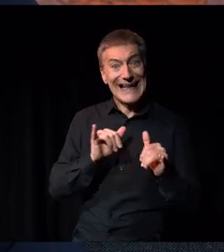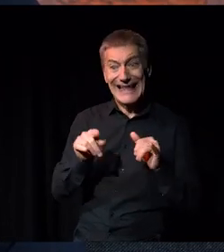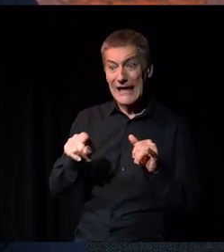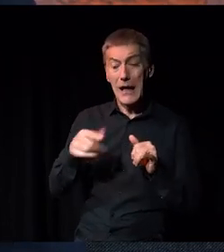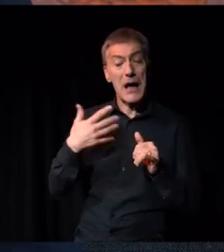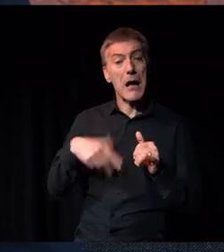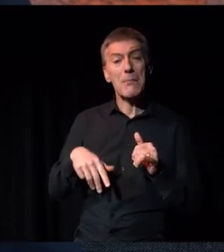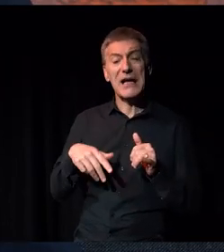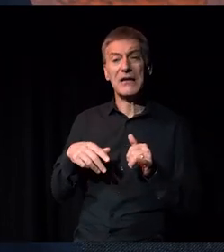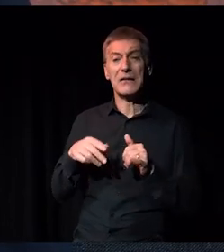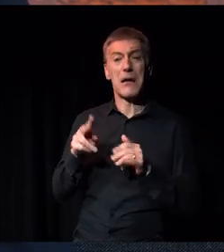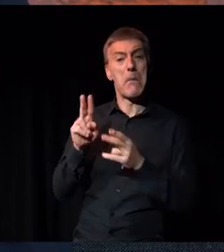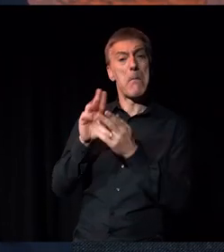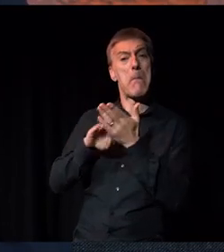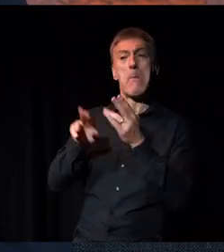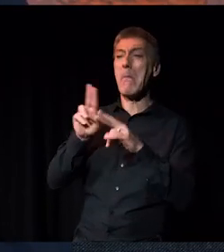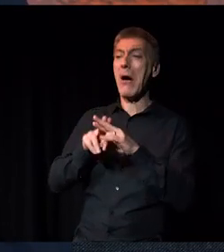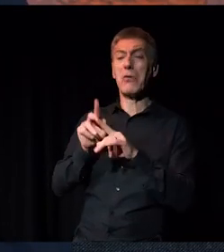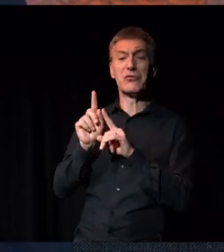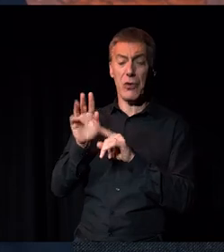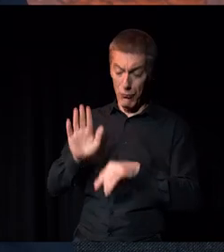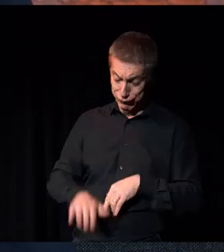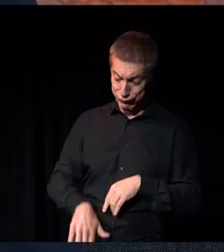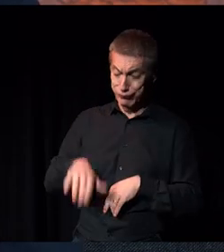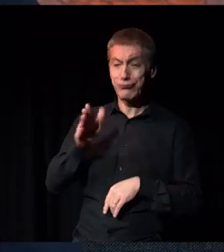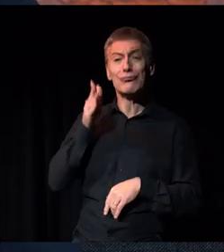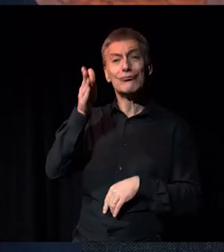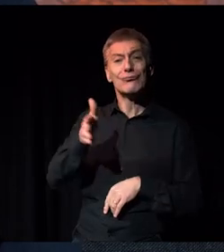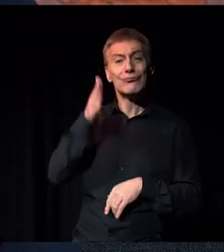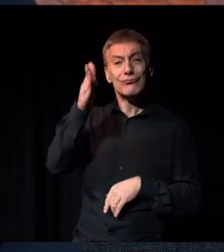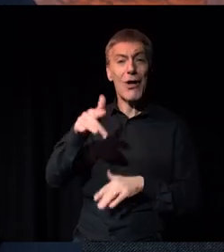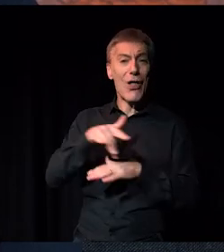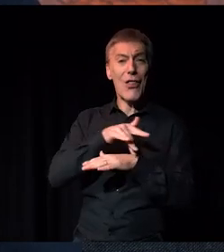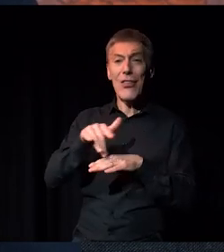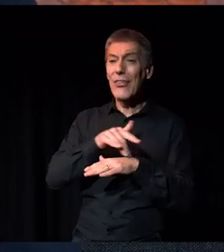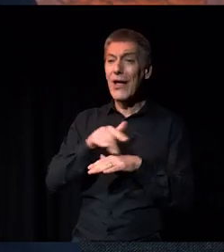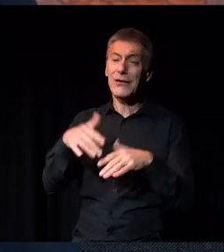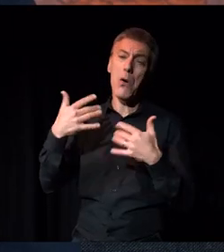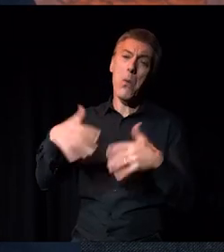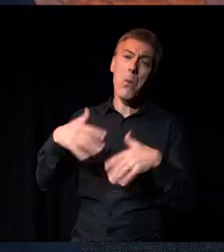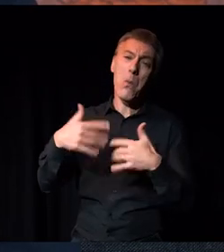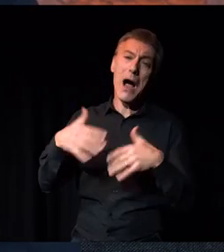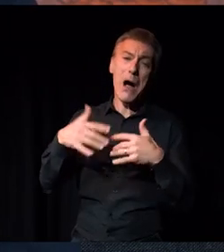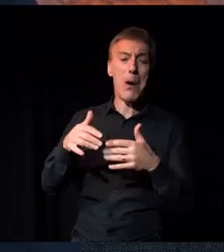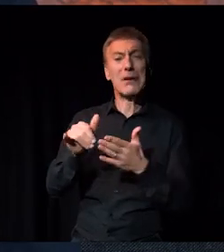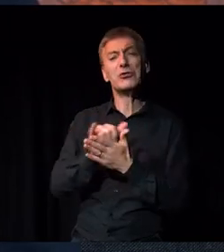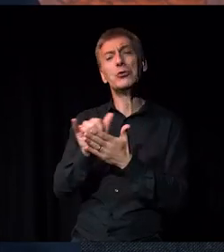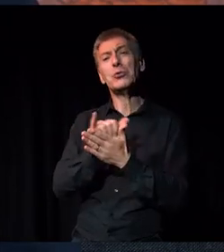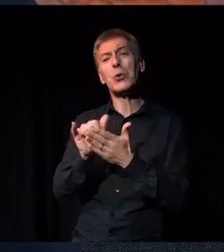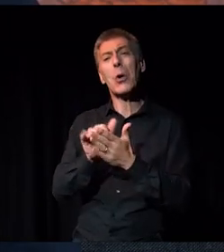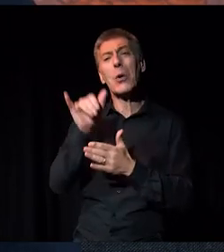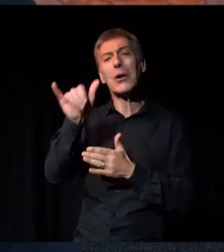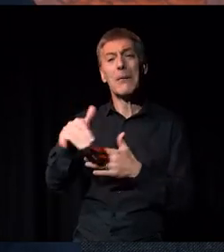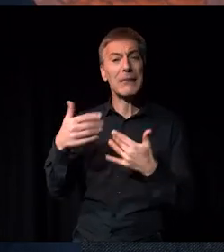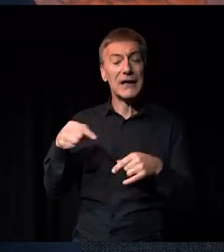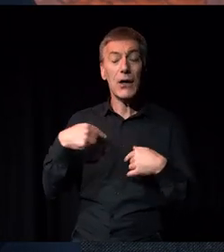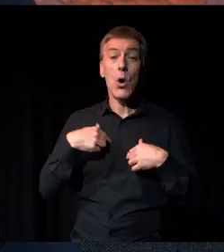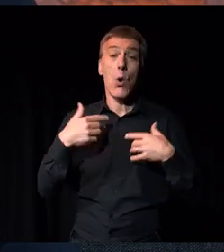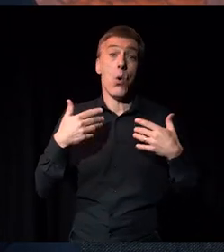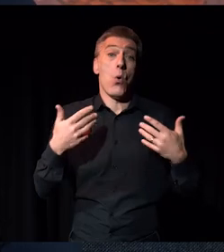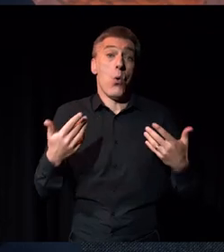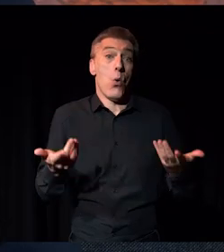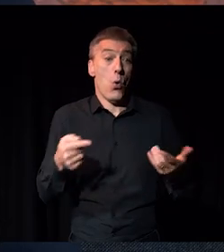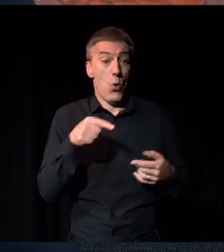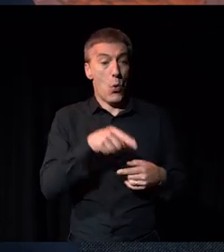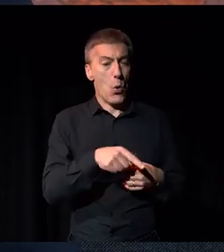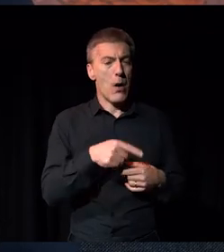having been taken to the theatre by your parents all through your childhood and doing an amazing internship in New York? Or is it about somebody who's found